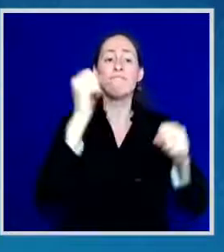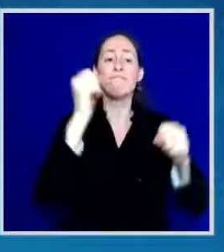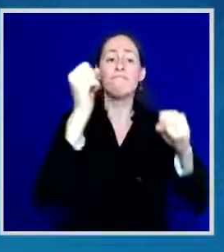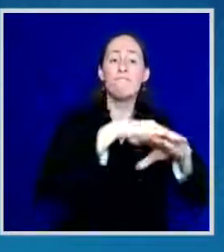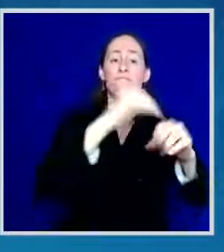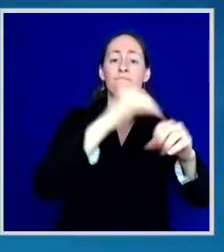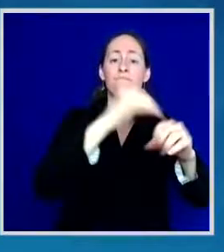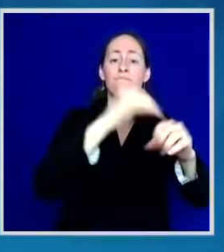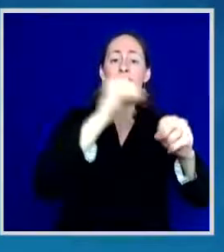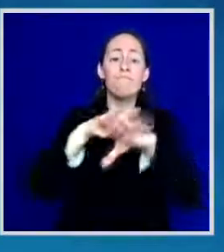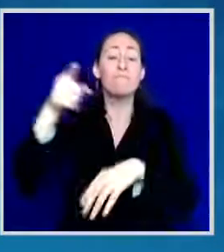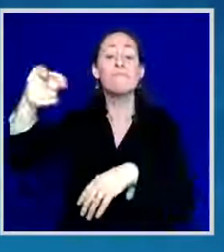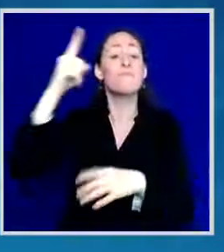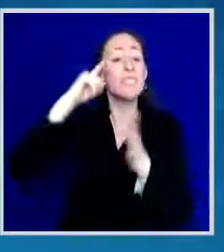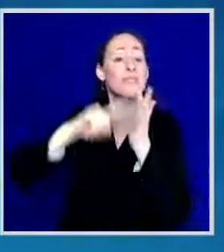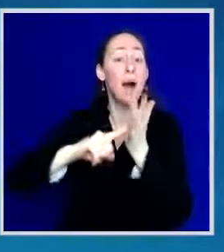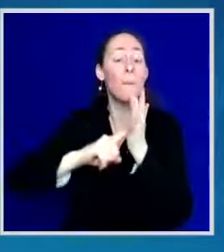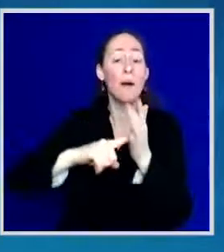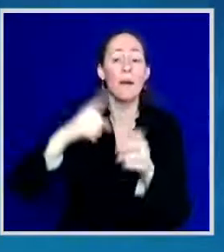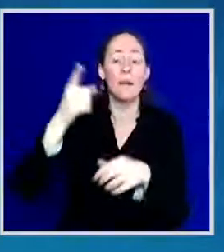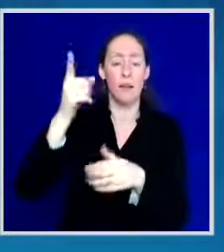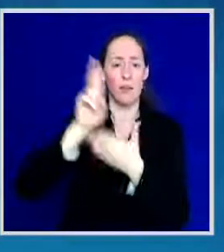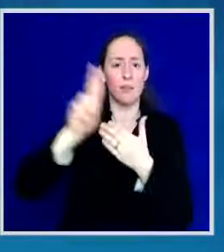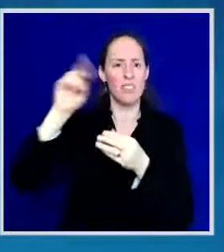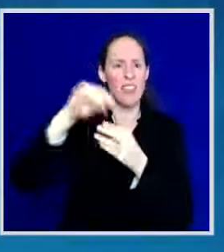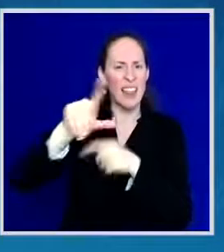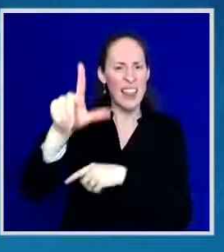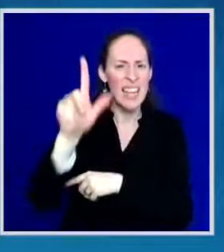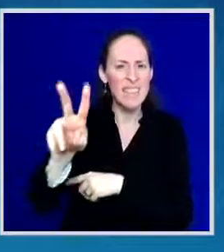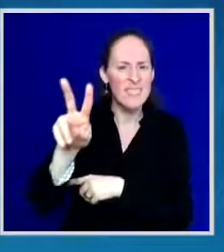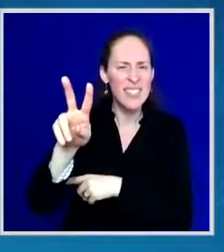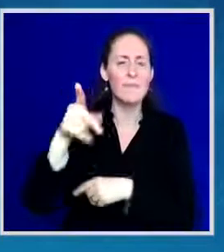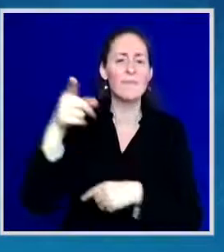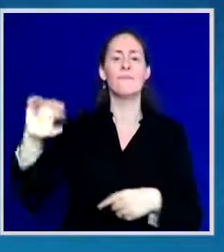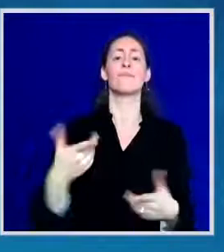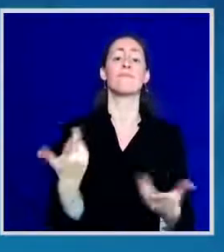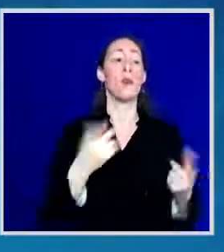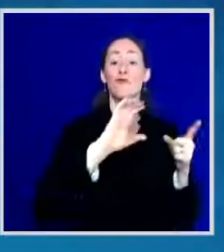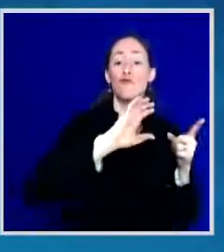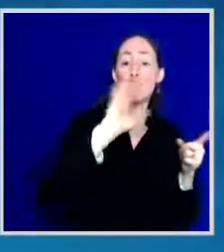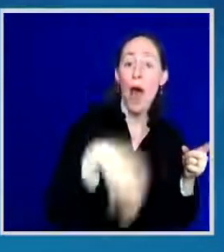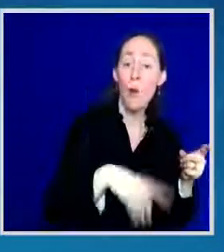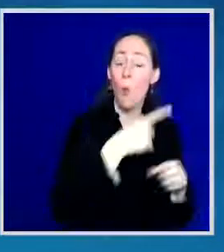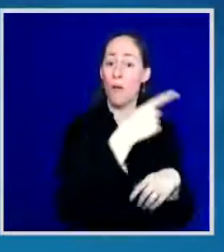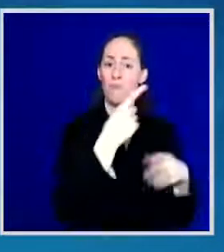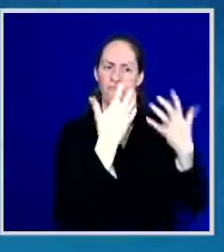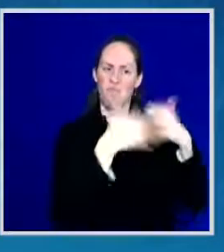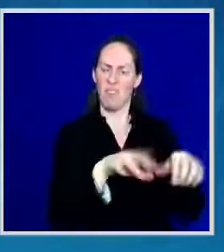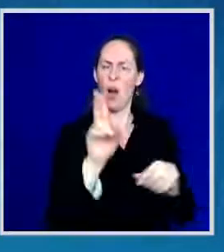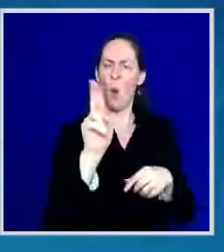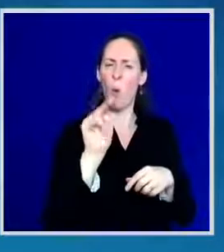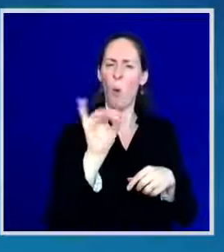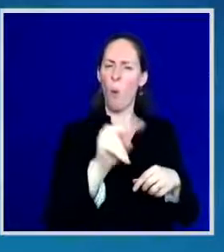I've been to a site in Chicago run by union members and another site in Jacksonville run by military